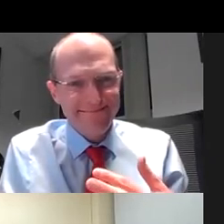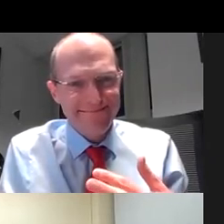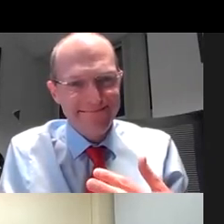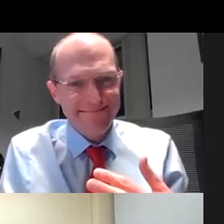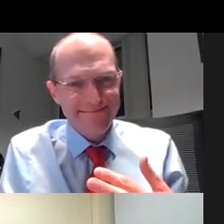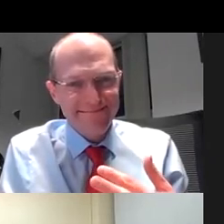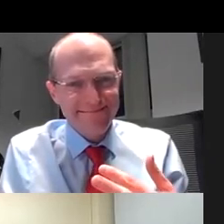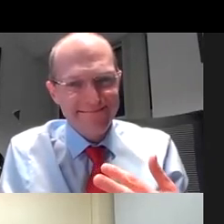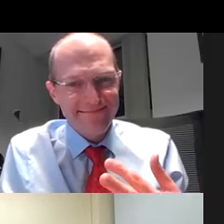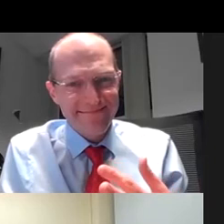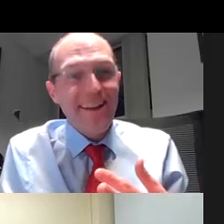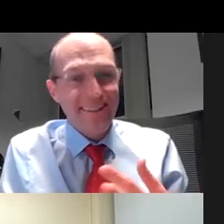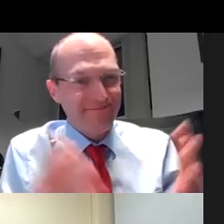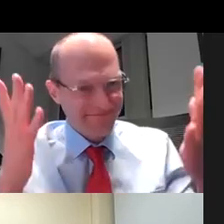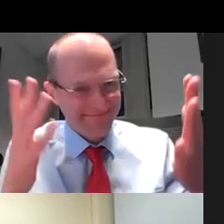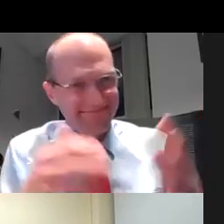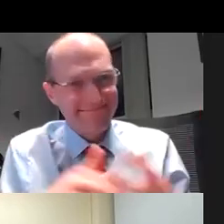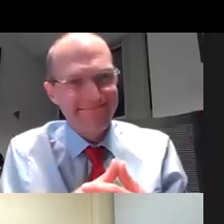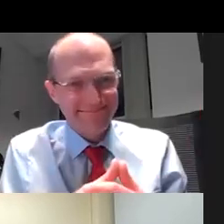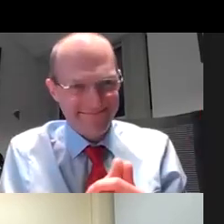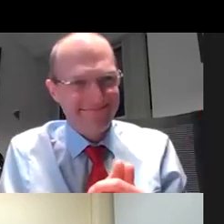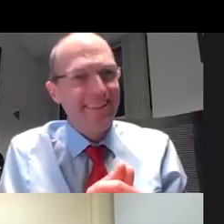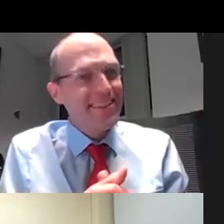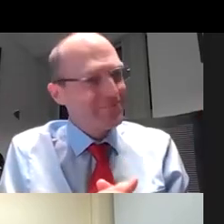need to do is to go dancing the poxtrot